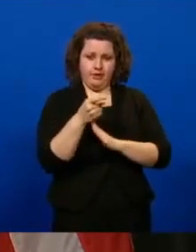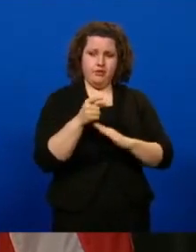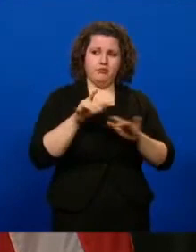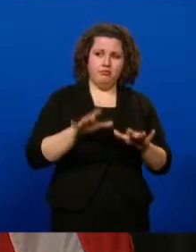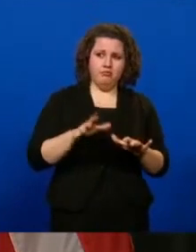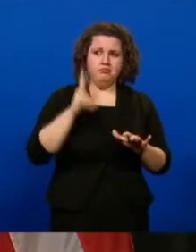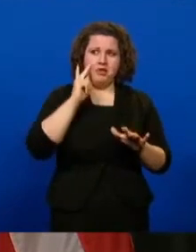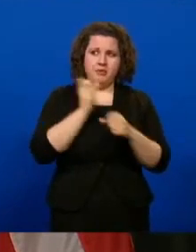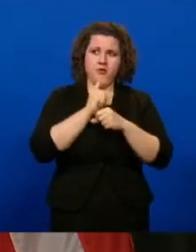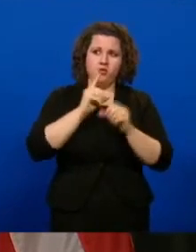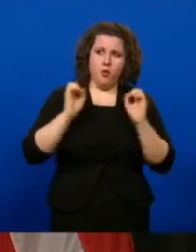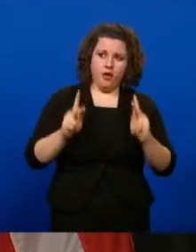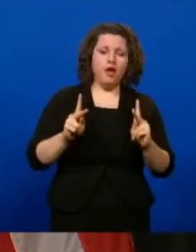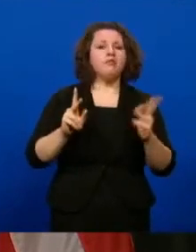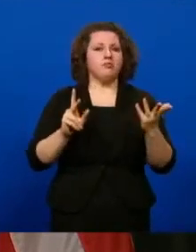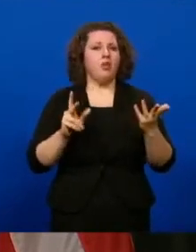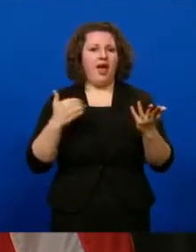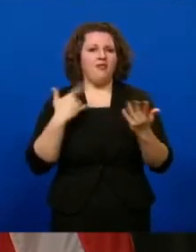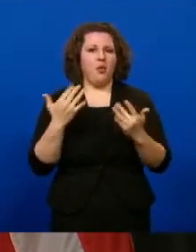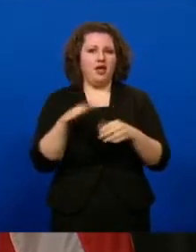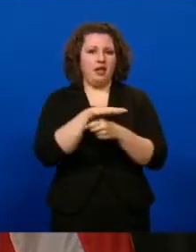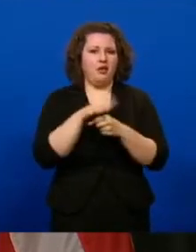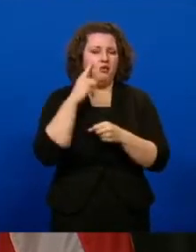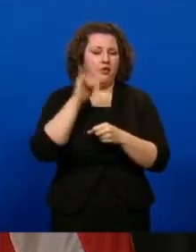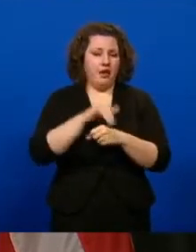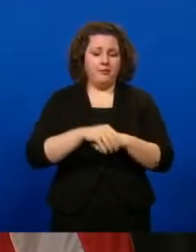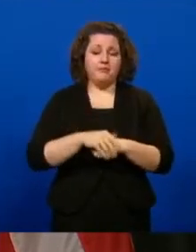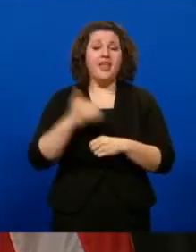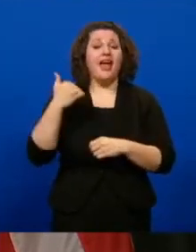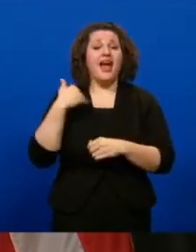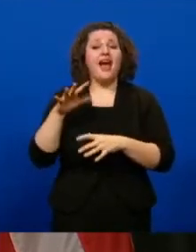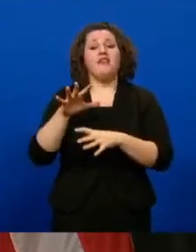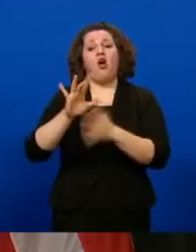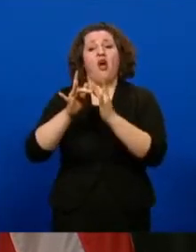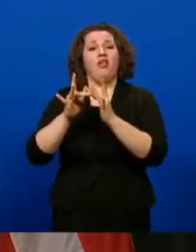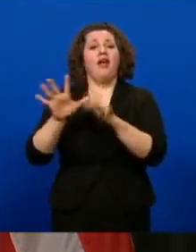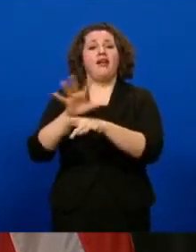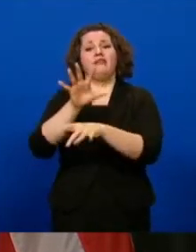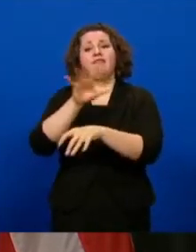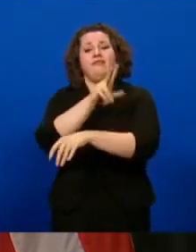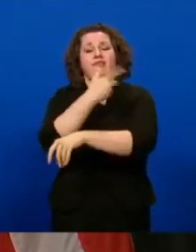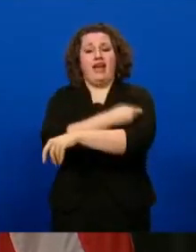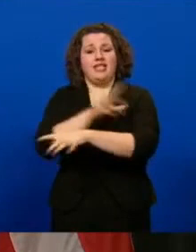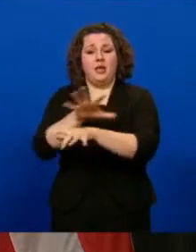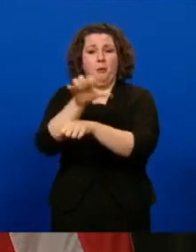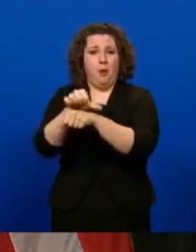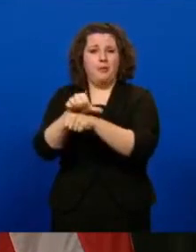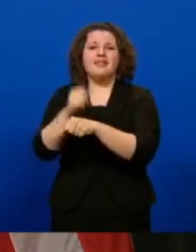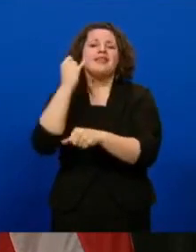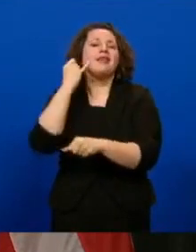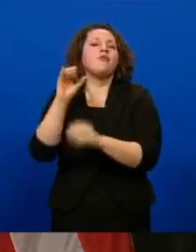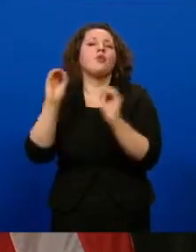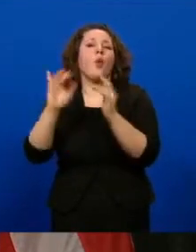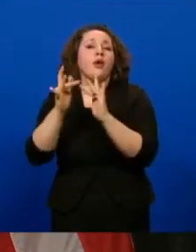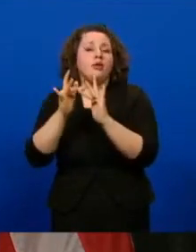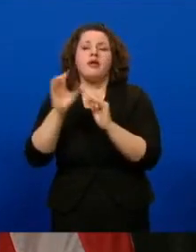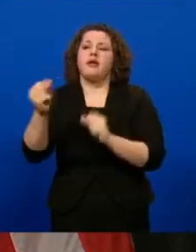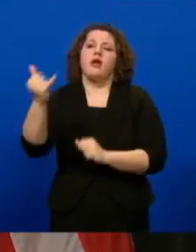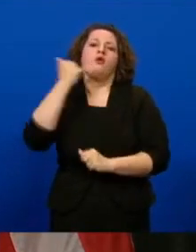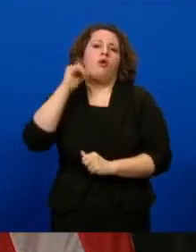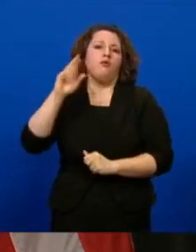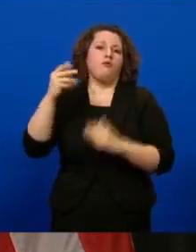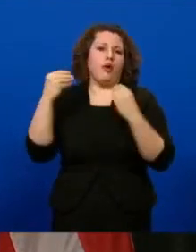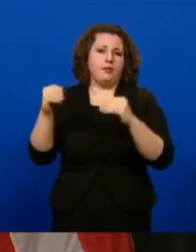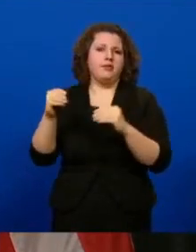We offer the ability to efficiently schedule vaccine appointments online, and for those who don't have an internet connection, they can call the pharmacy to schedule their appointment.